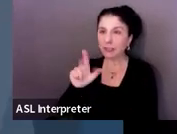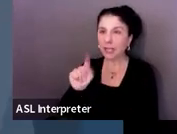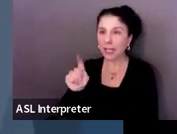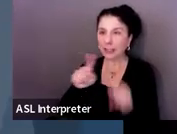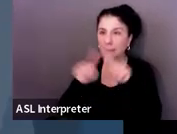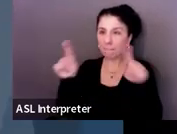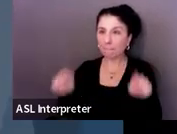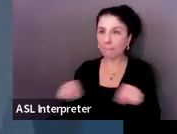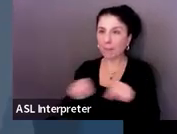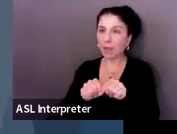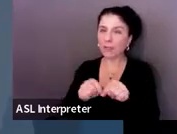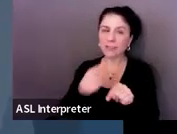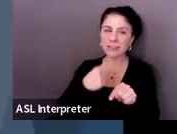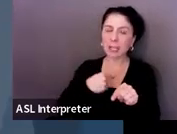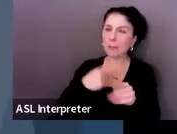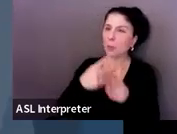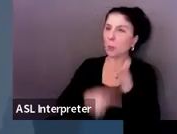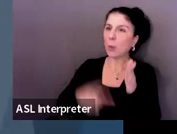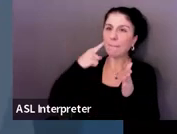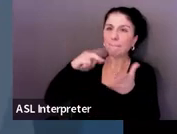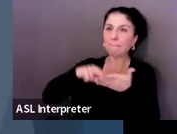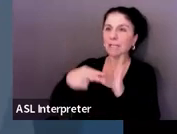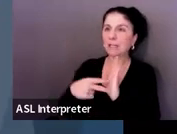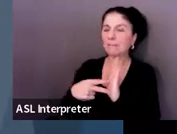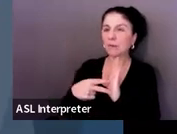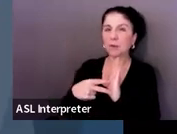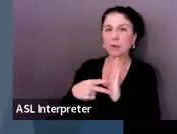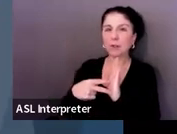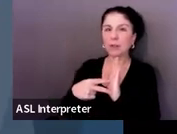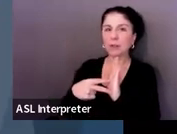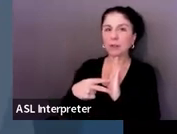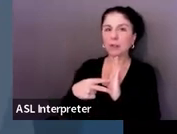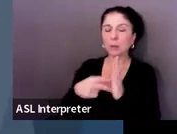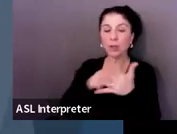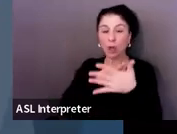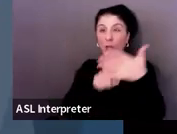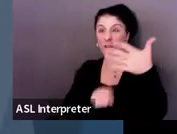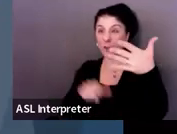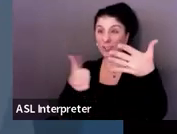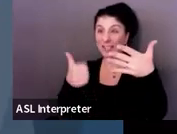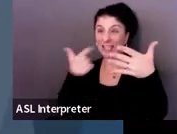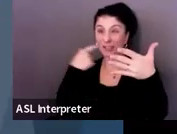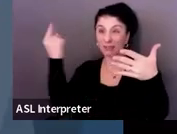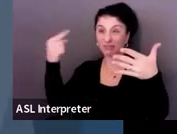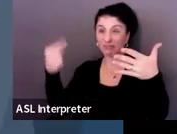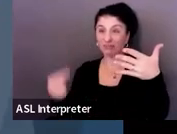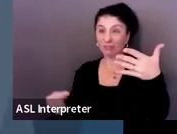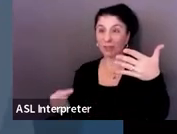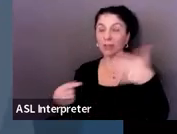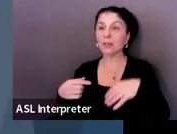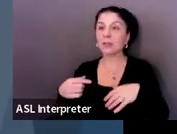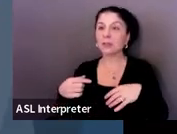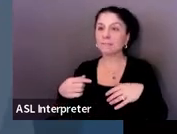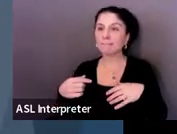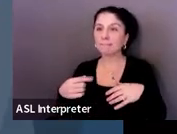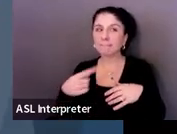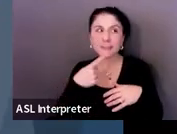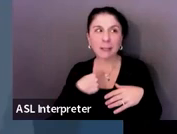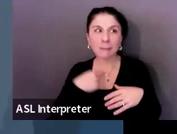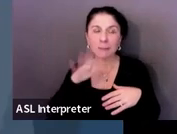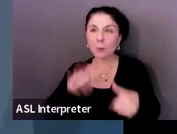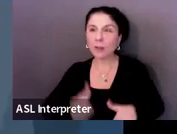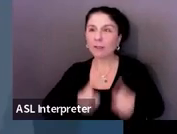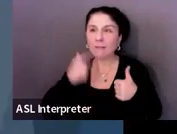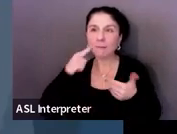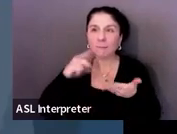When you think about all of those, those bullets, those bullet points on those slides, or if there's something